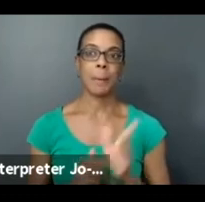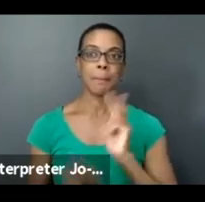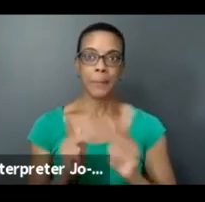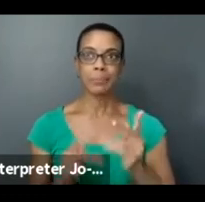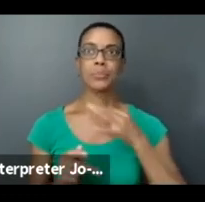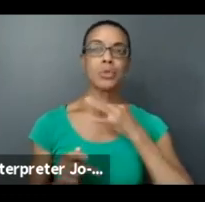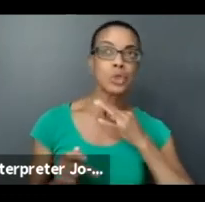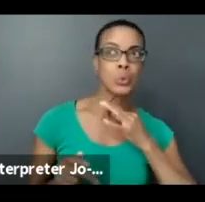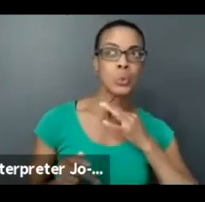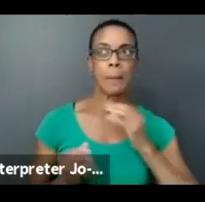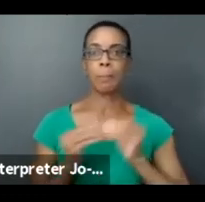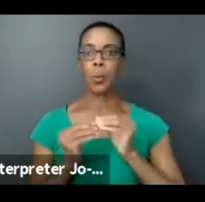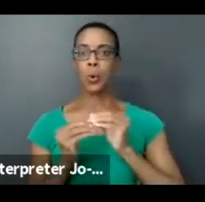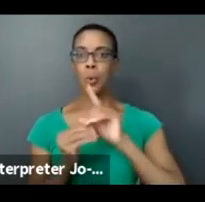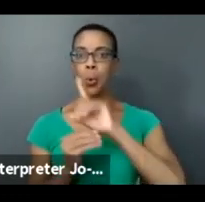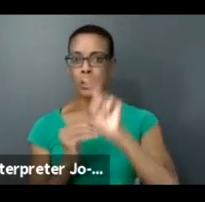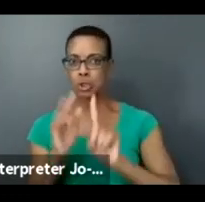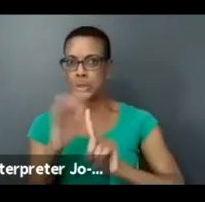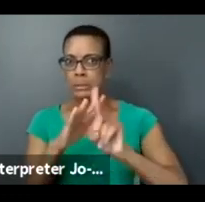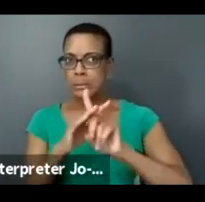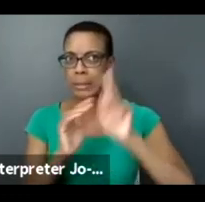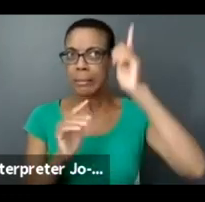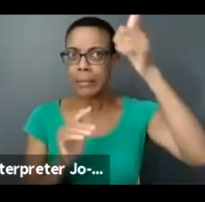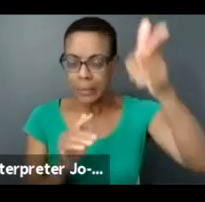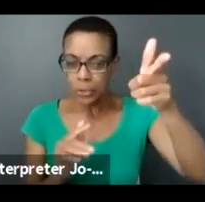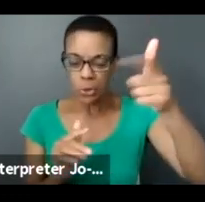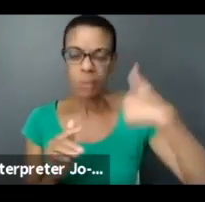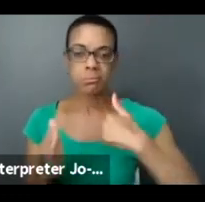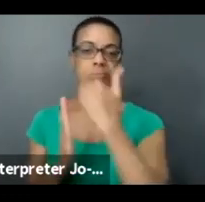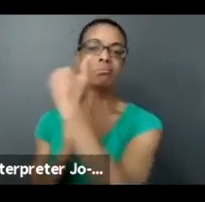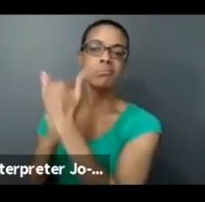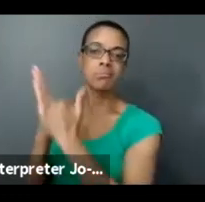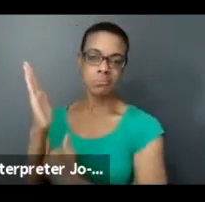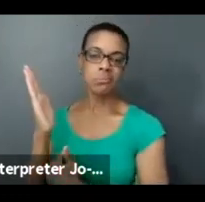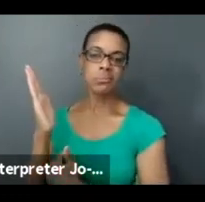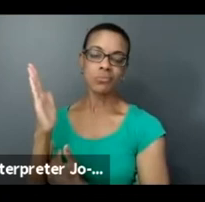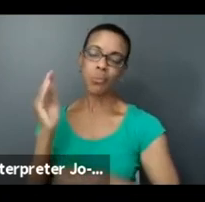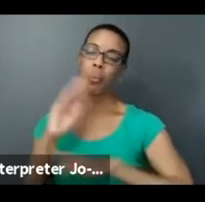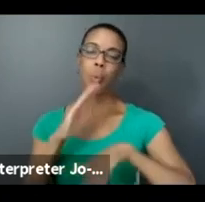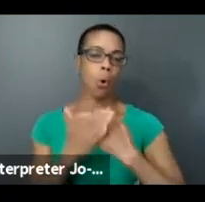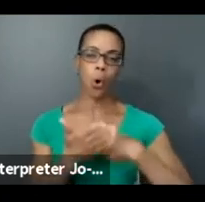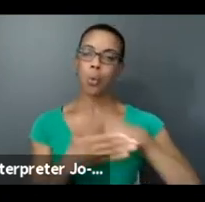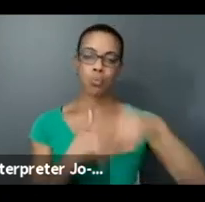included. And we generally have frequently asked questions for all of our programs as well.